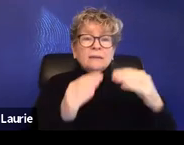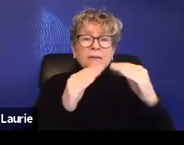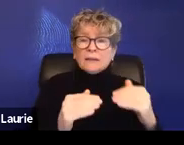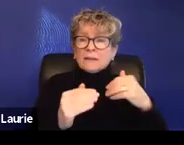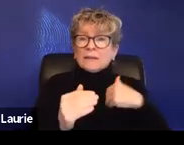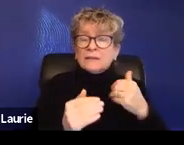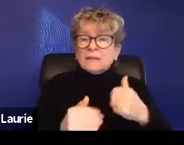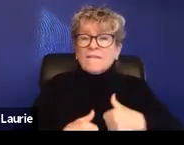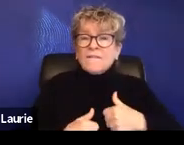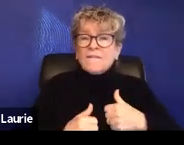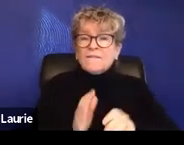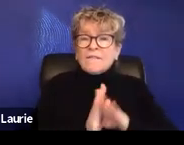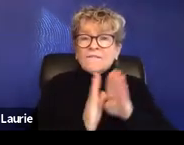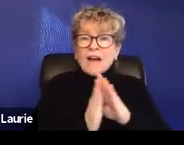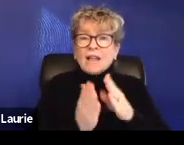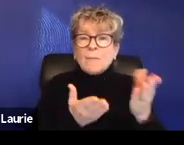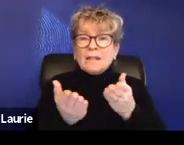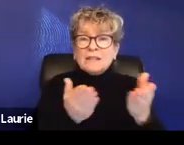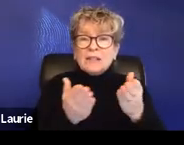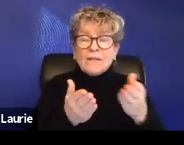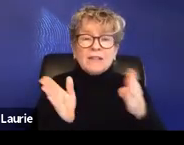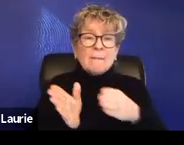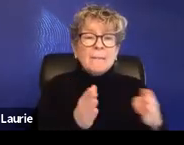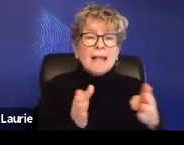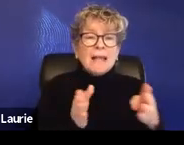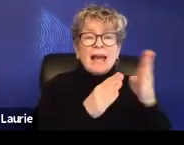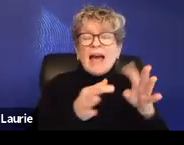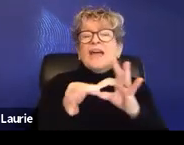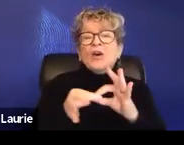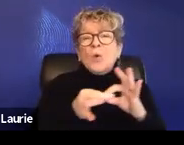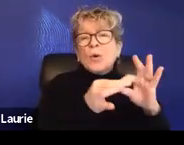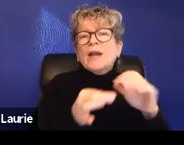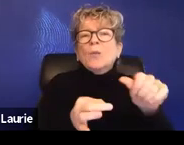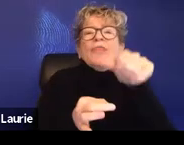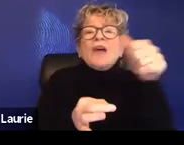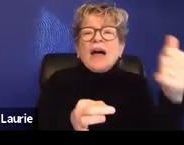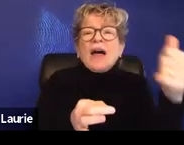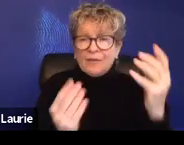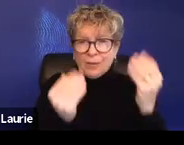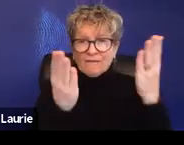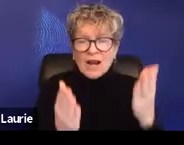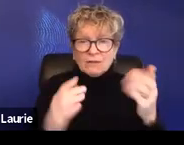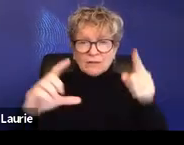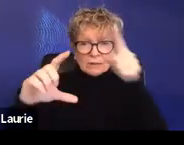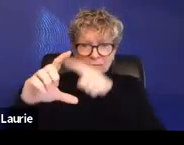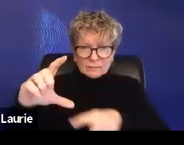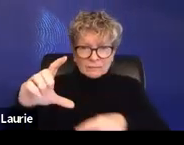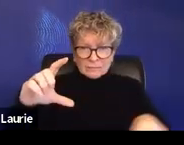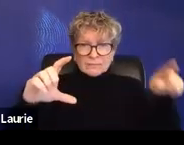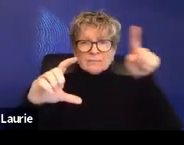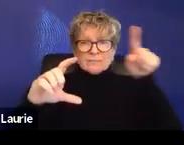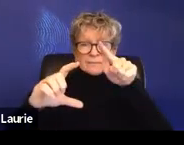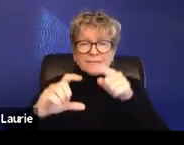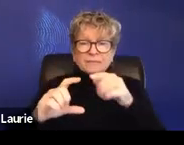um, service providers. Whenever we're working with a survivor, we are always wanting to make sure that they are connected to a DV advocate or a sexual